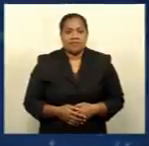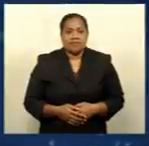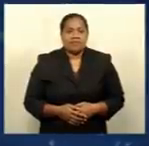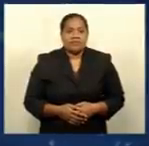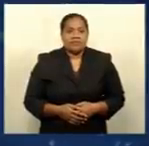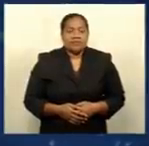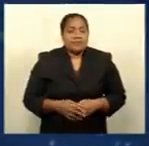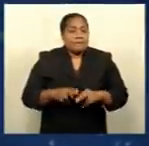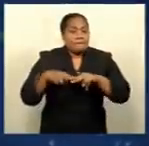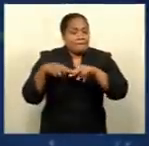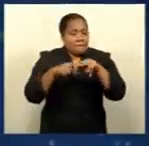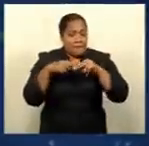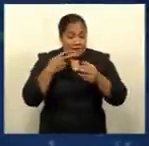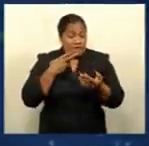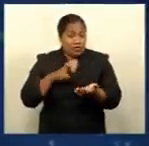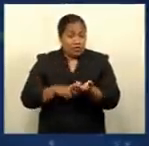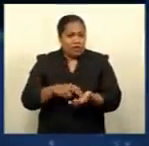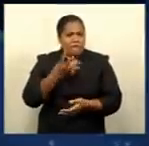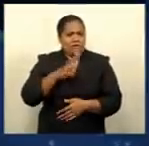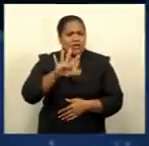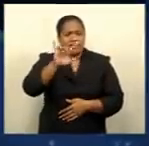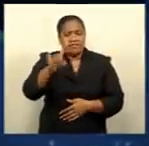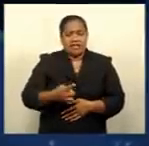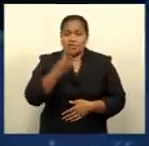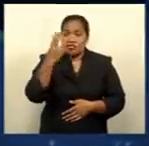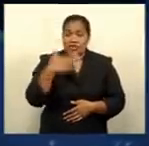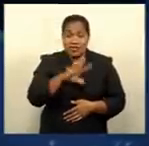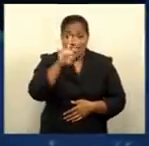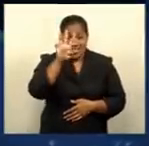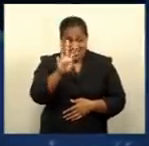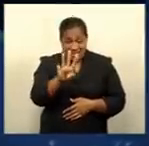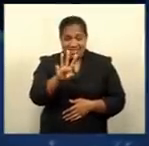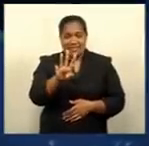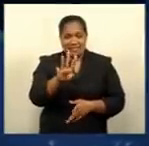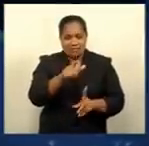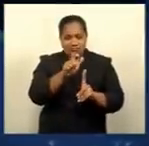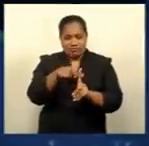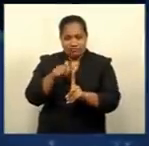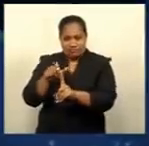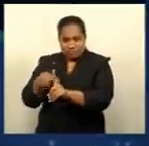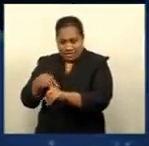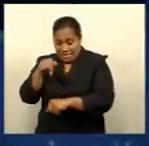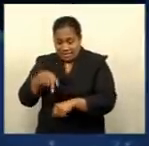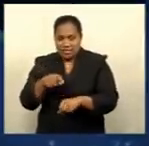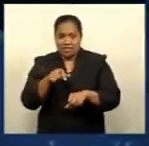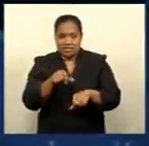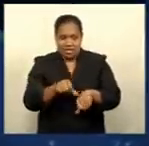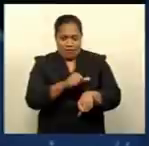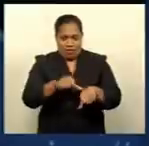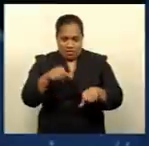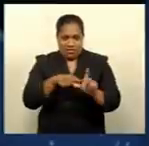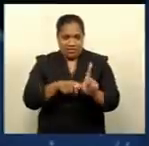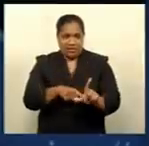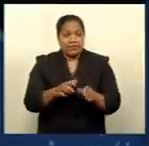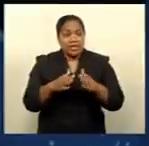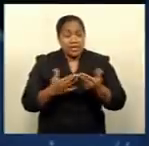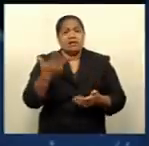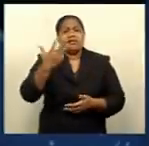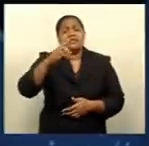Fiji has recorded 45,303 cases since April this year. There are now 19